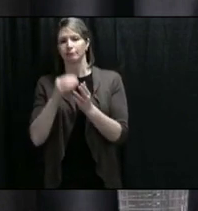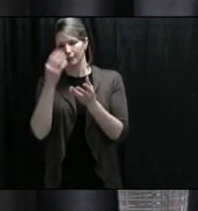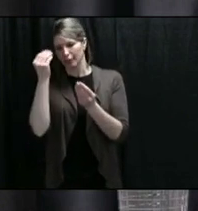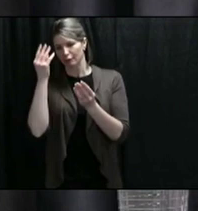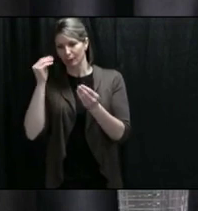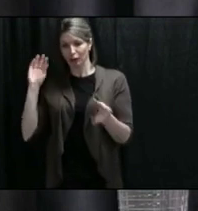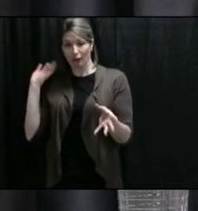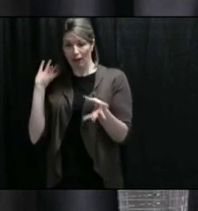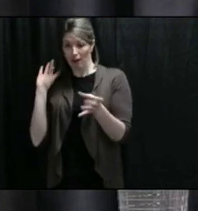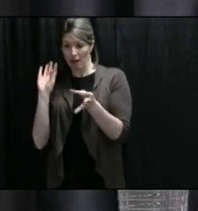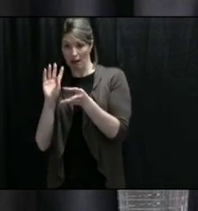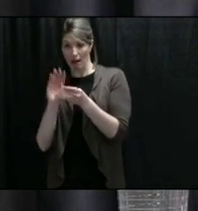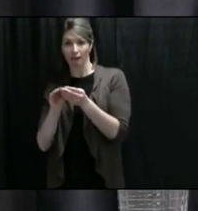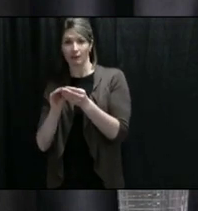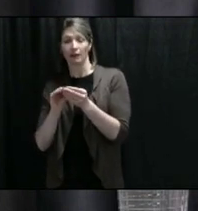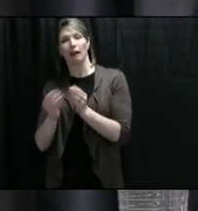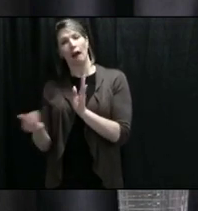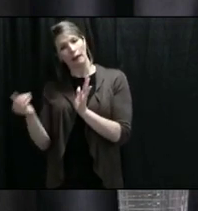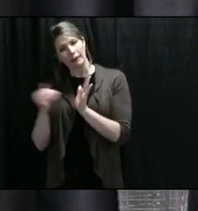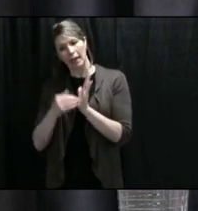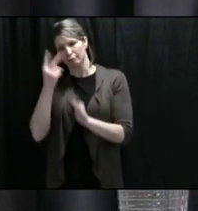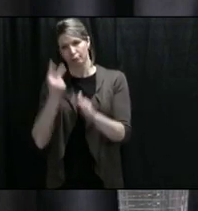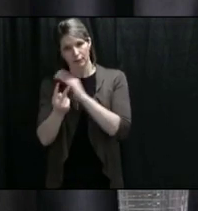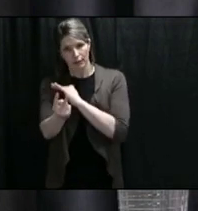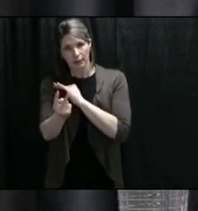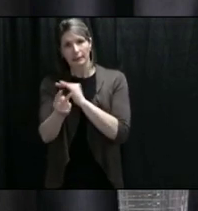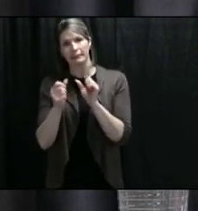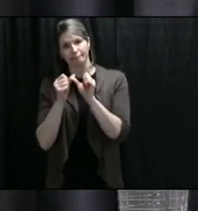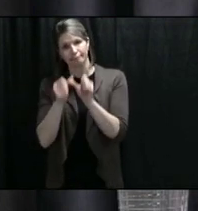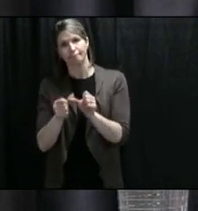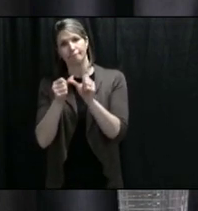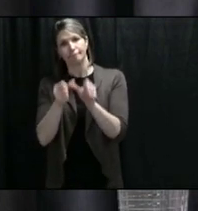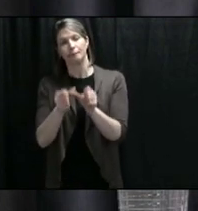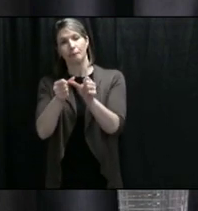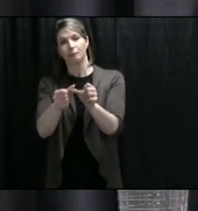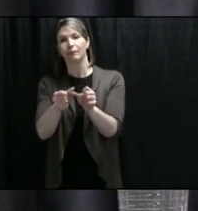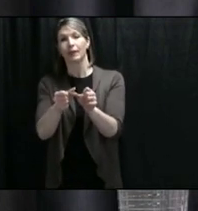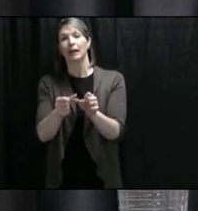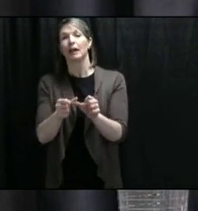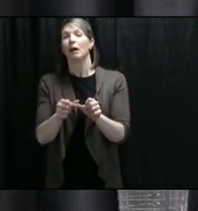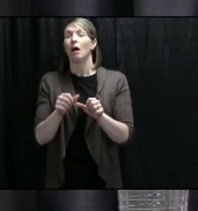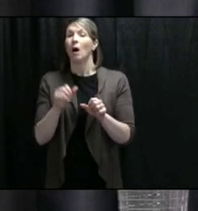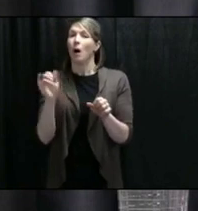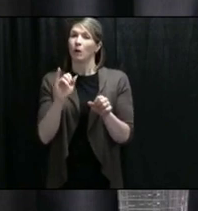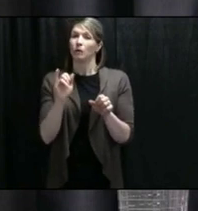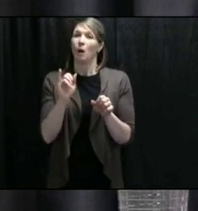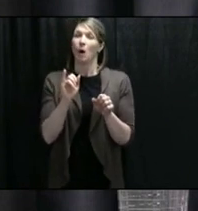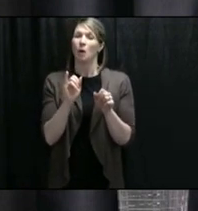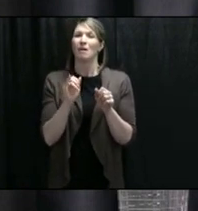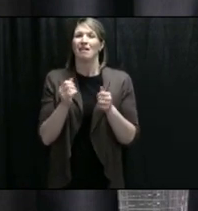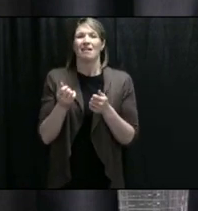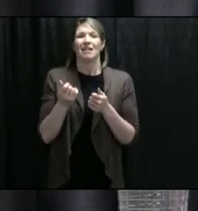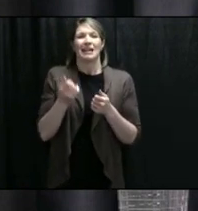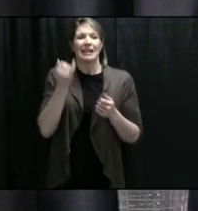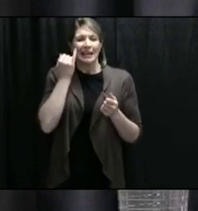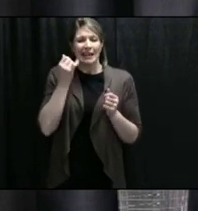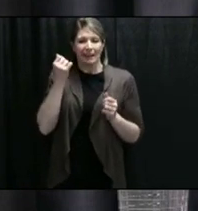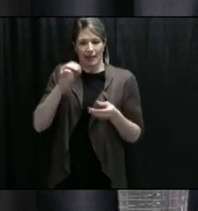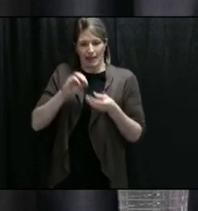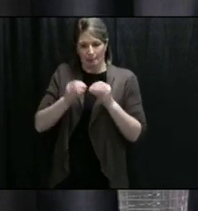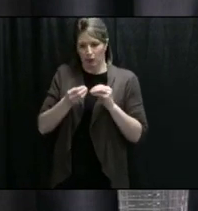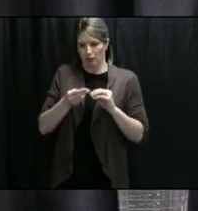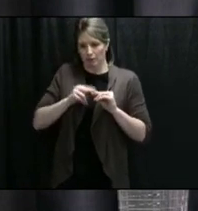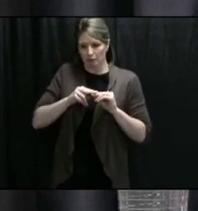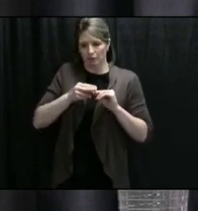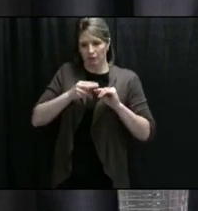yesterday, at some point the numbers will start to tick up faster each day, the so-called exponential growth. And when